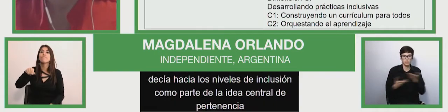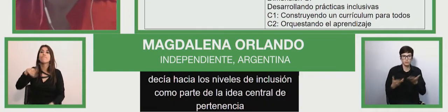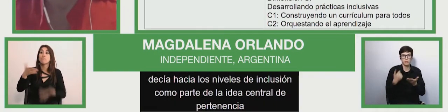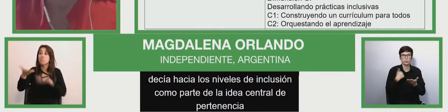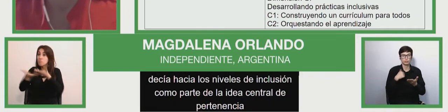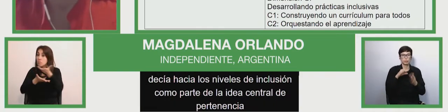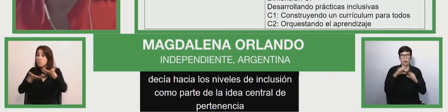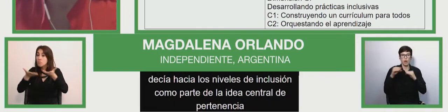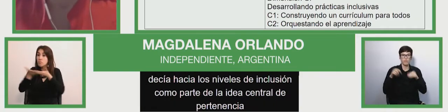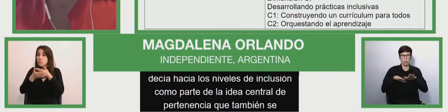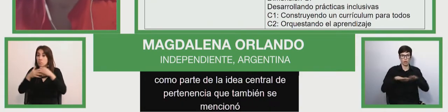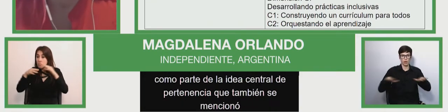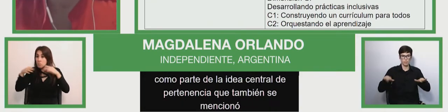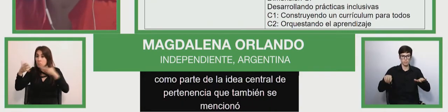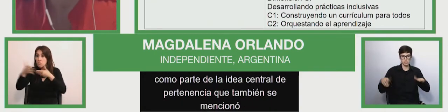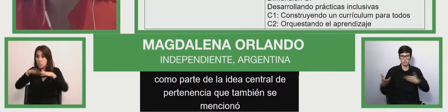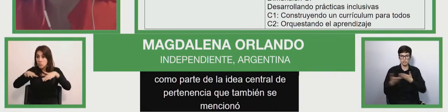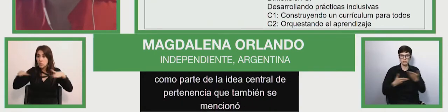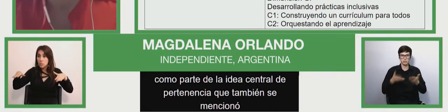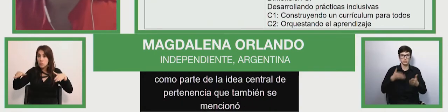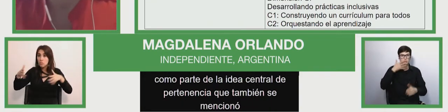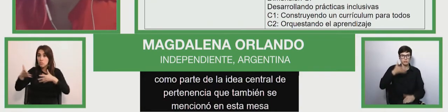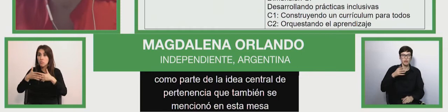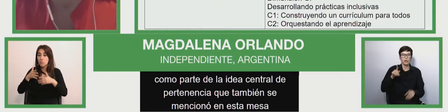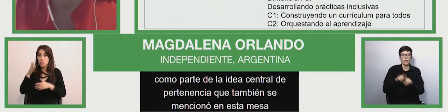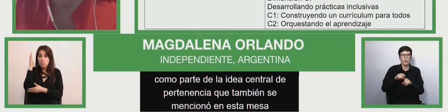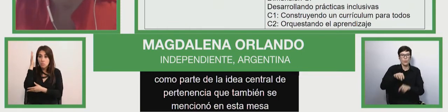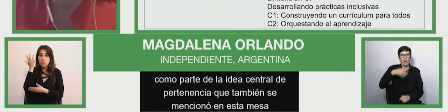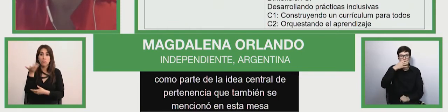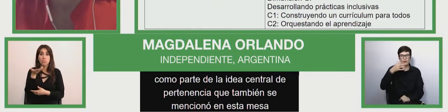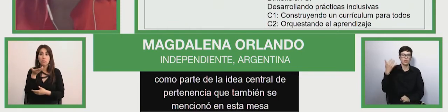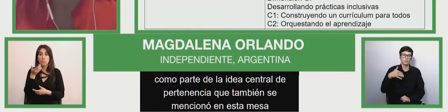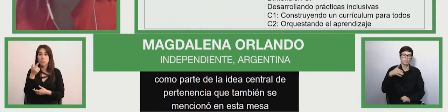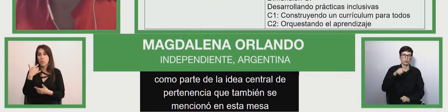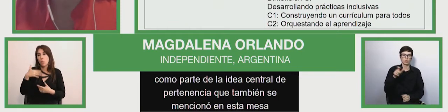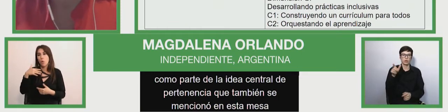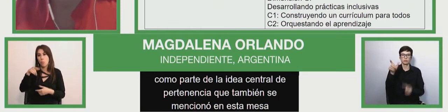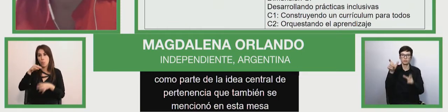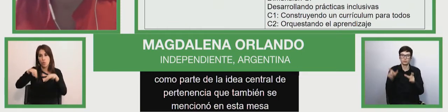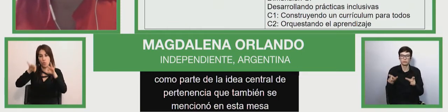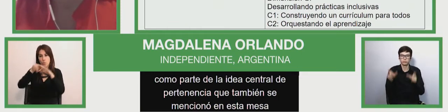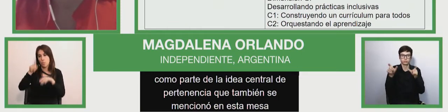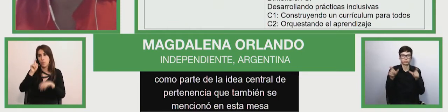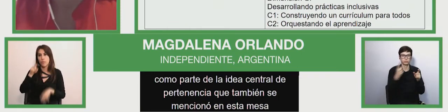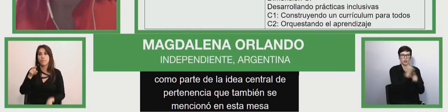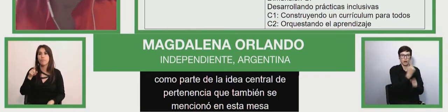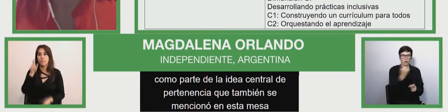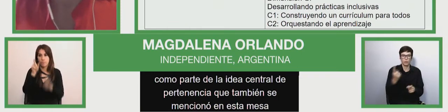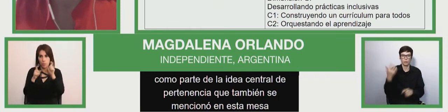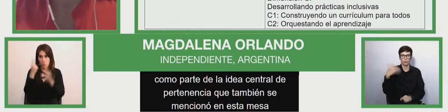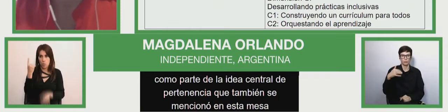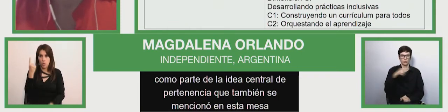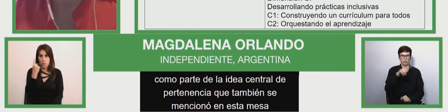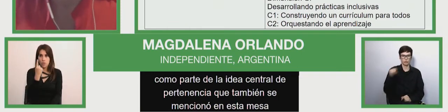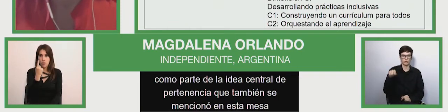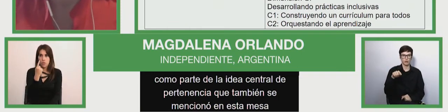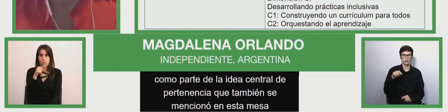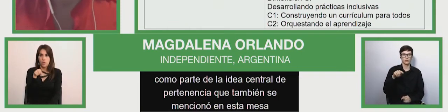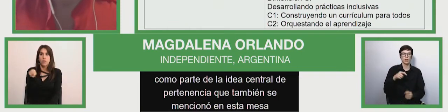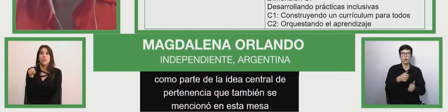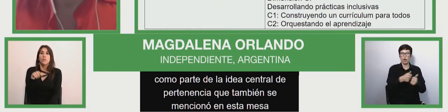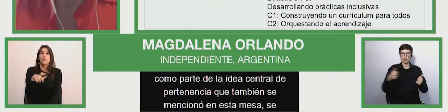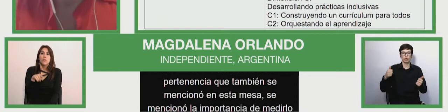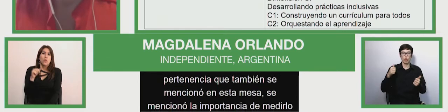mentioned by other colleagues mentioning the importance of measuring this the valuation of each contemplating all the systems